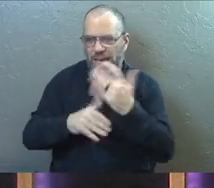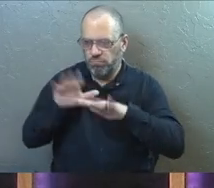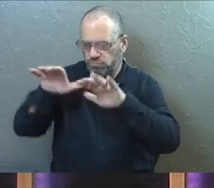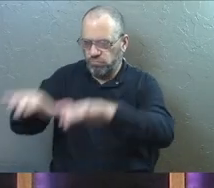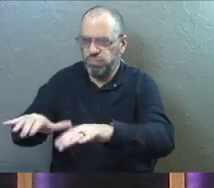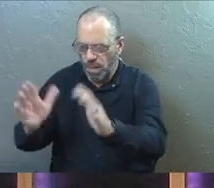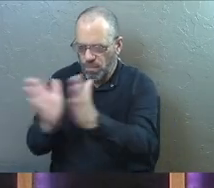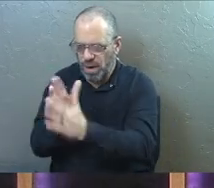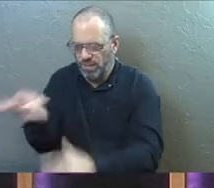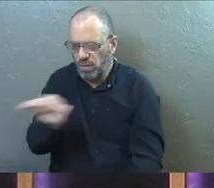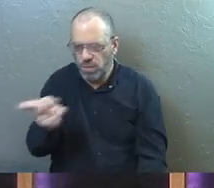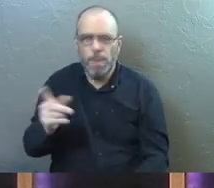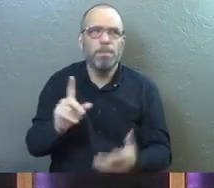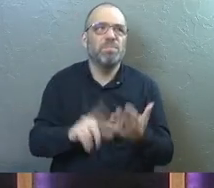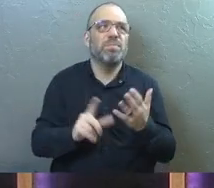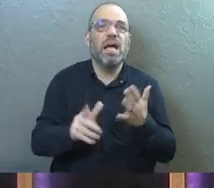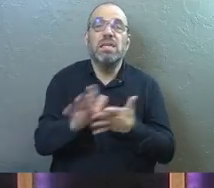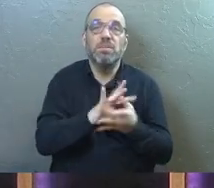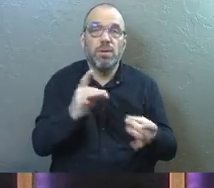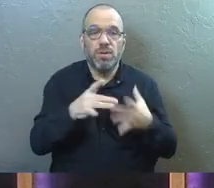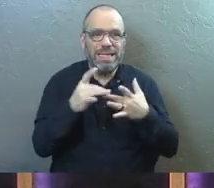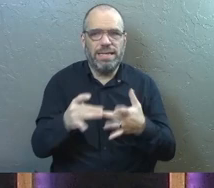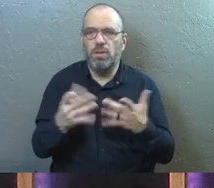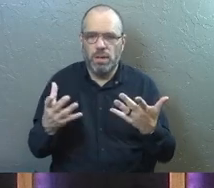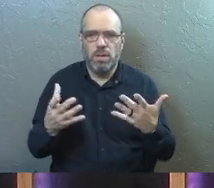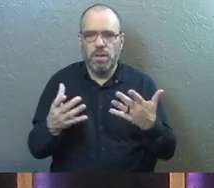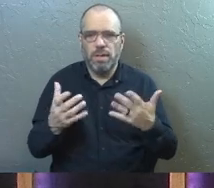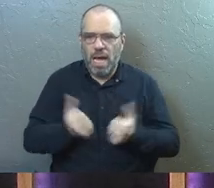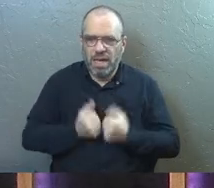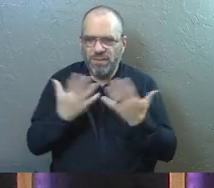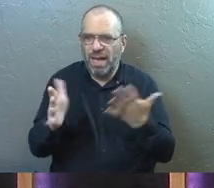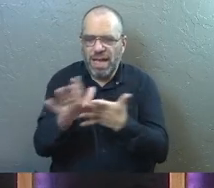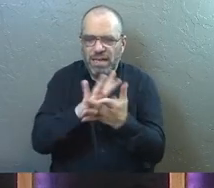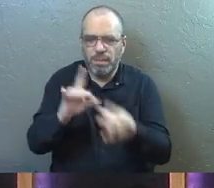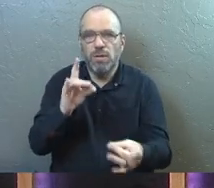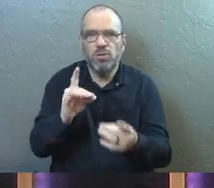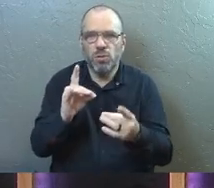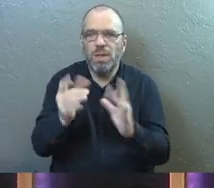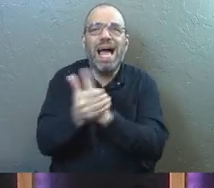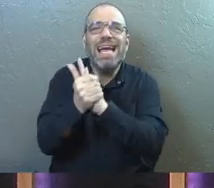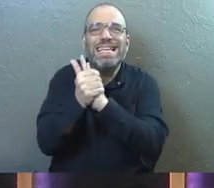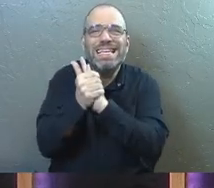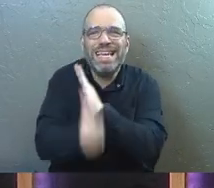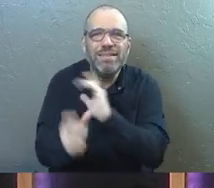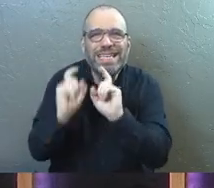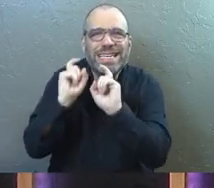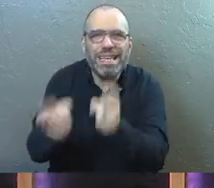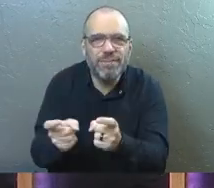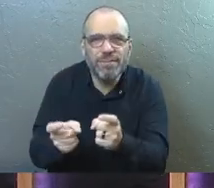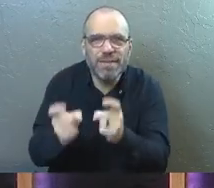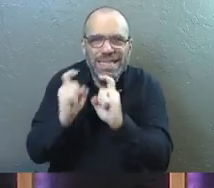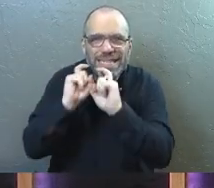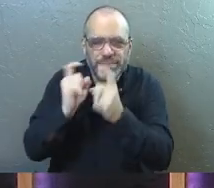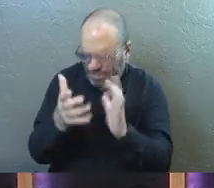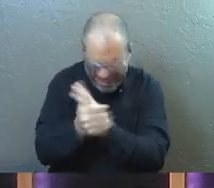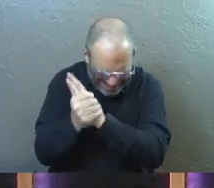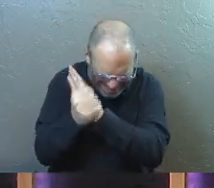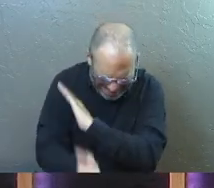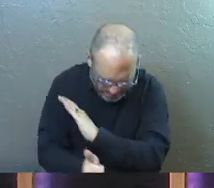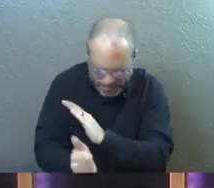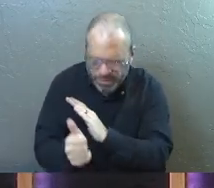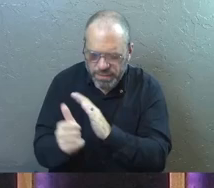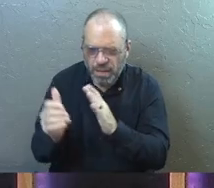There are times when a spiritual leader is trying to convey a spiritual gift, a gift of the Holy Spirit or the filling or the